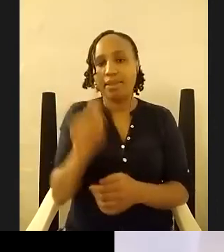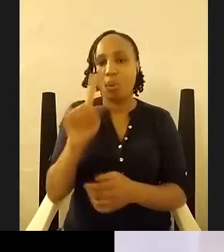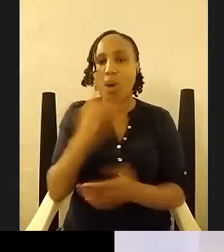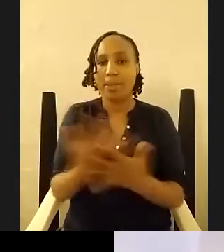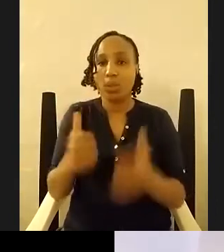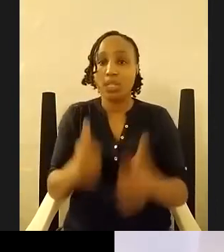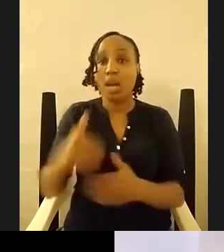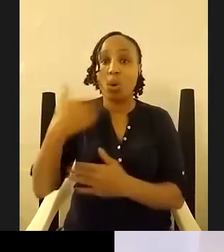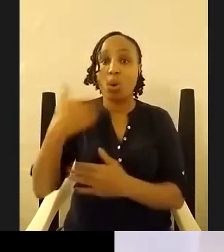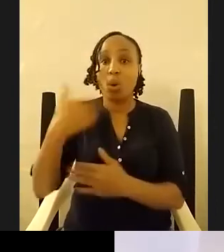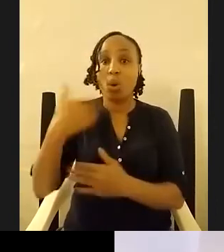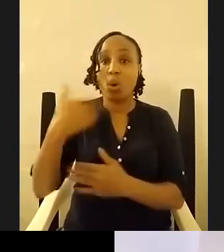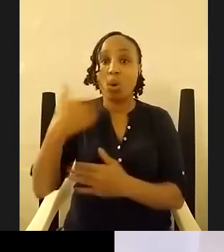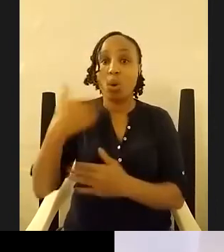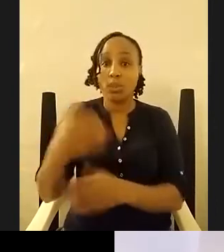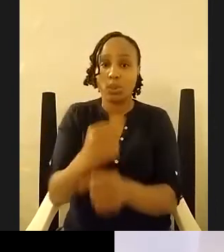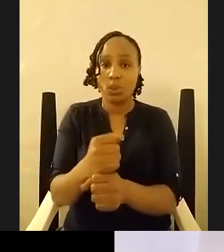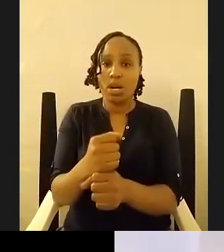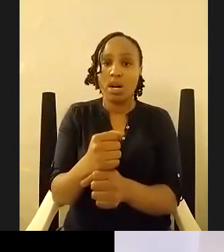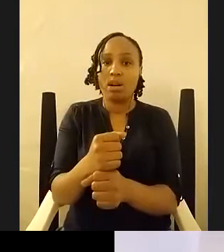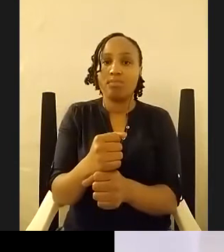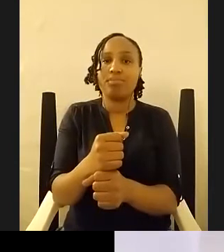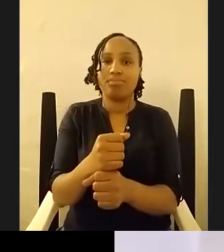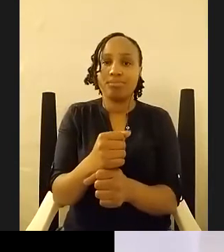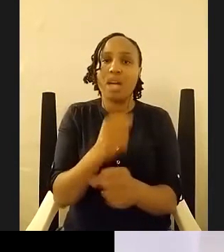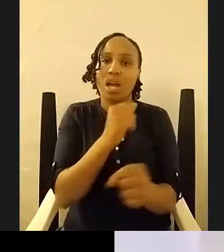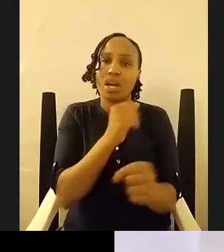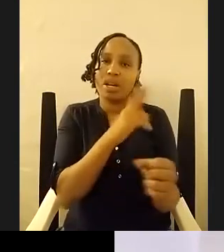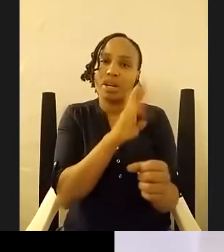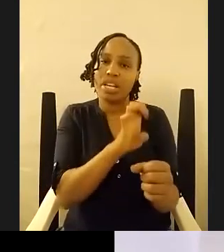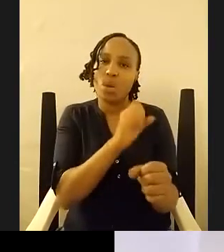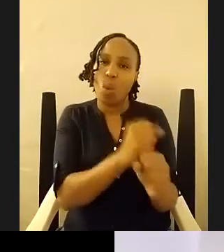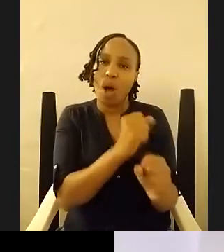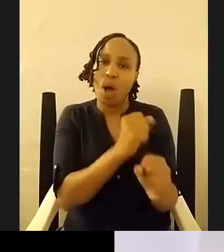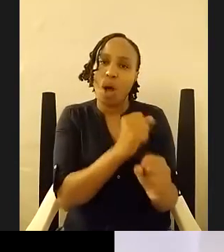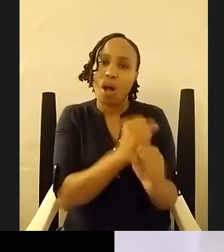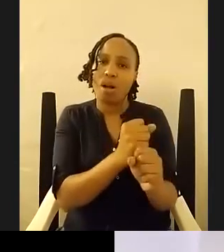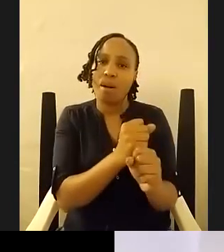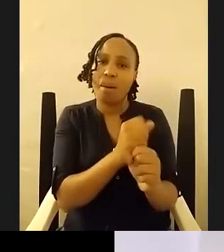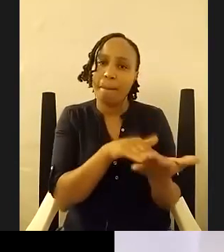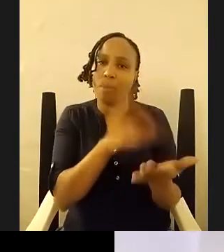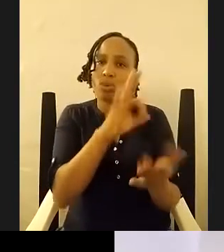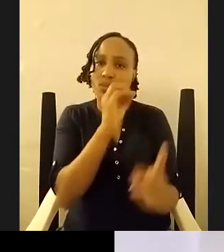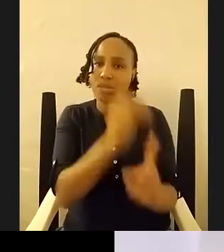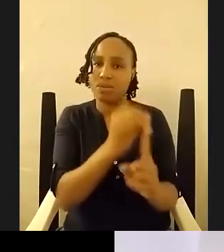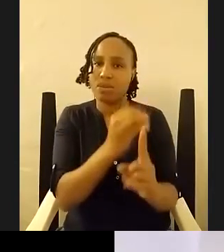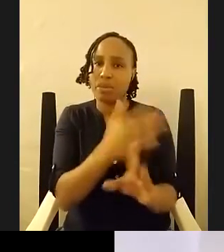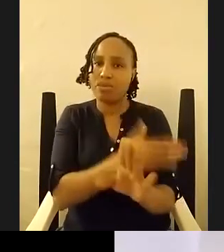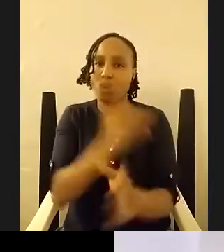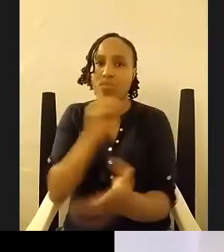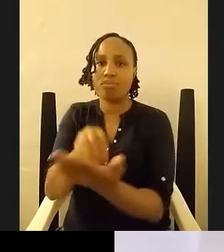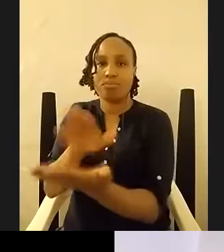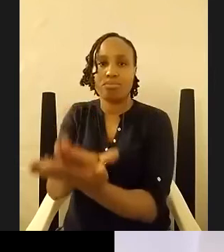rework i rework a lot of my openings my head before putting it down in paper or on paper i don't um